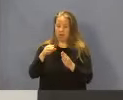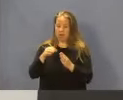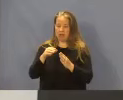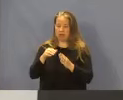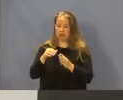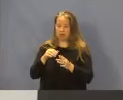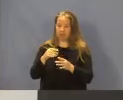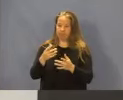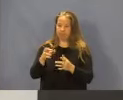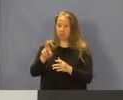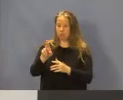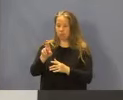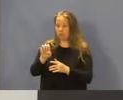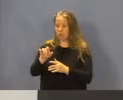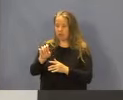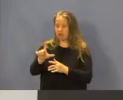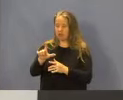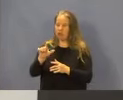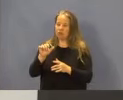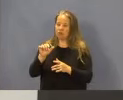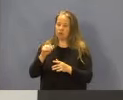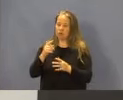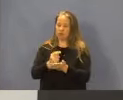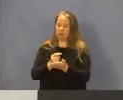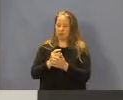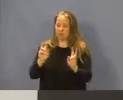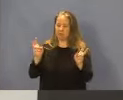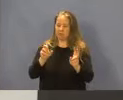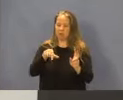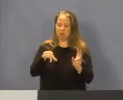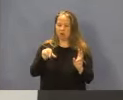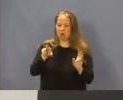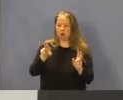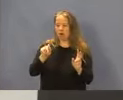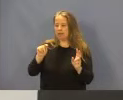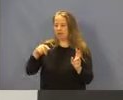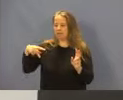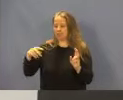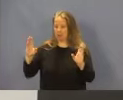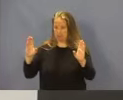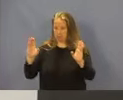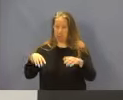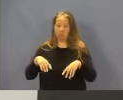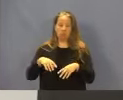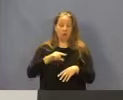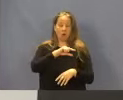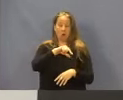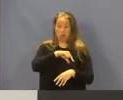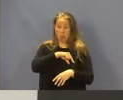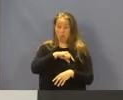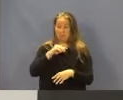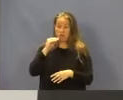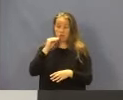Treatment Program, also commonly referred to as QRTPs. The Qualified Residential